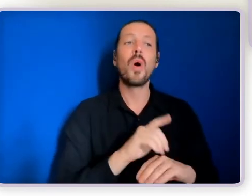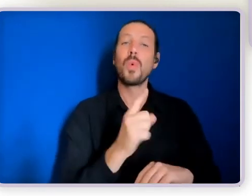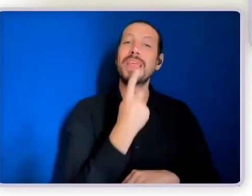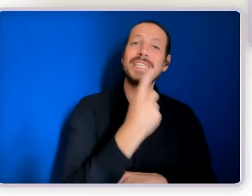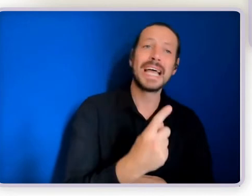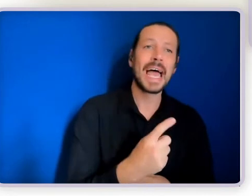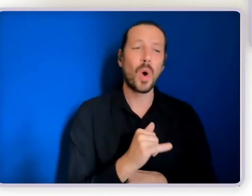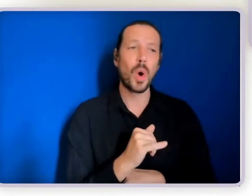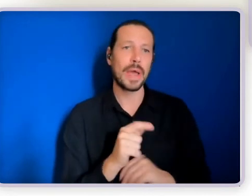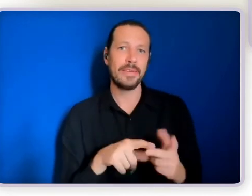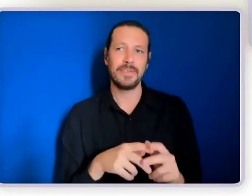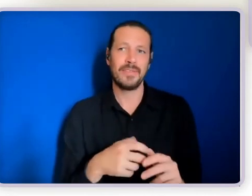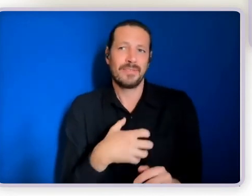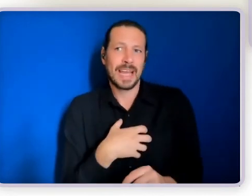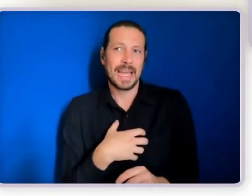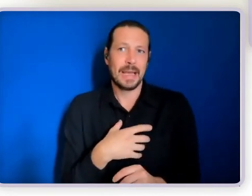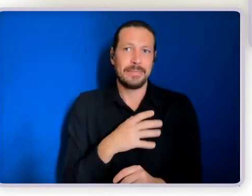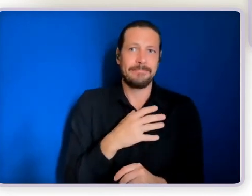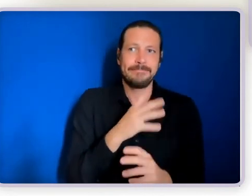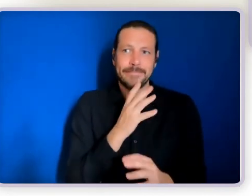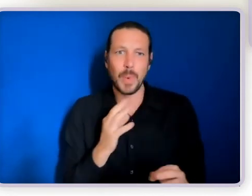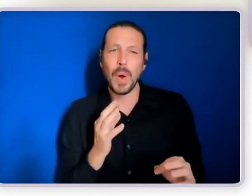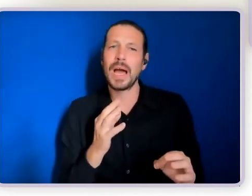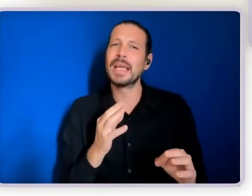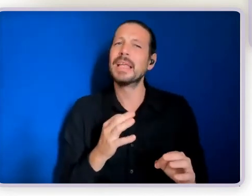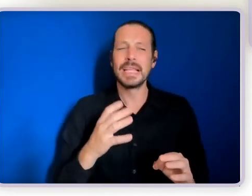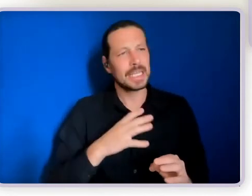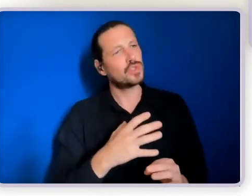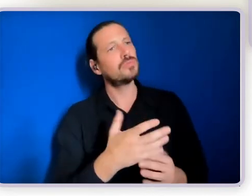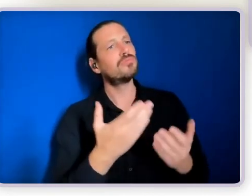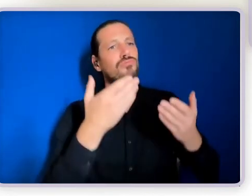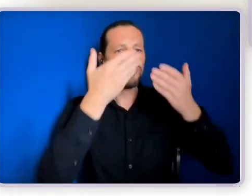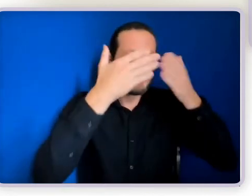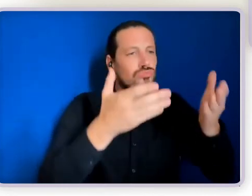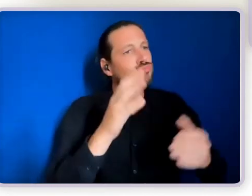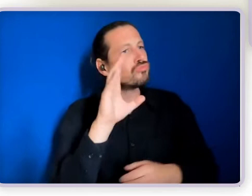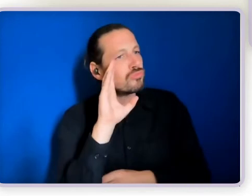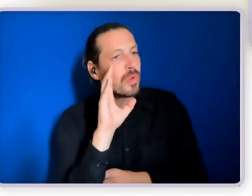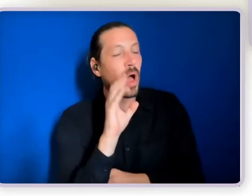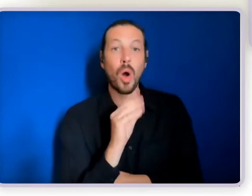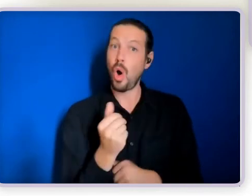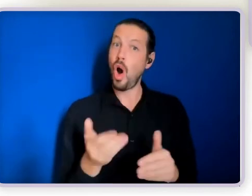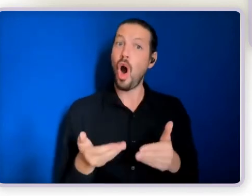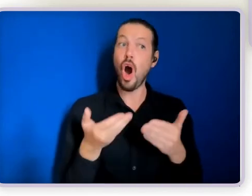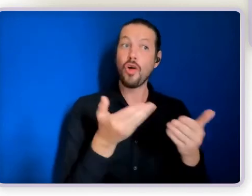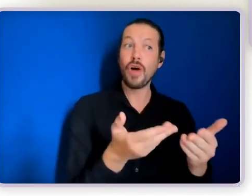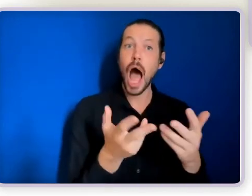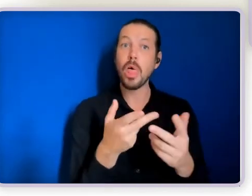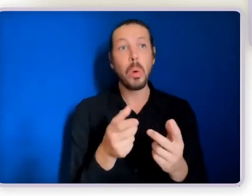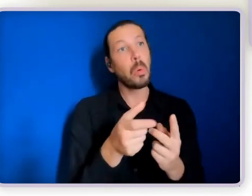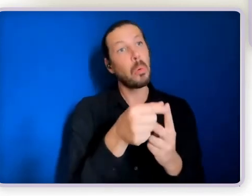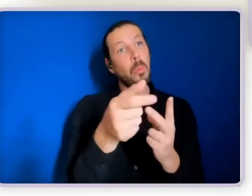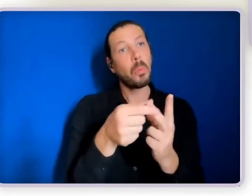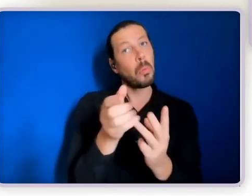fear their concern but also to offering something that's new something beyond what they may be able to imagine for themselves